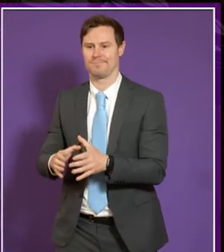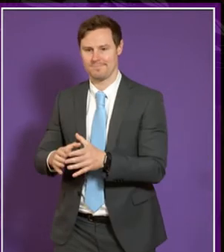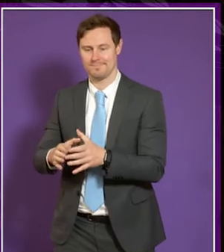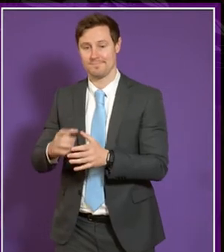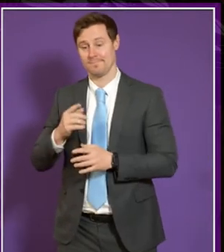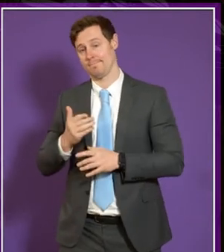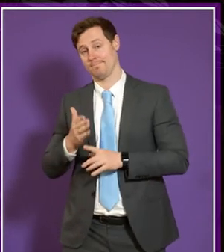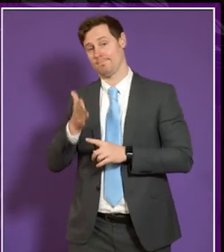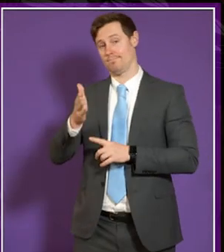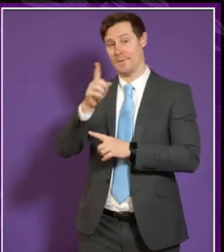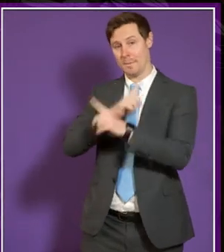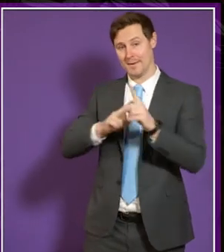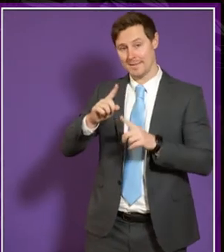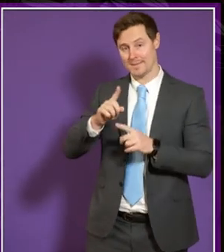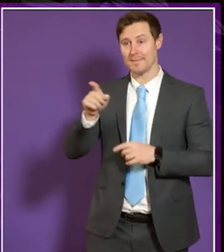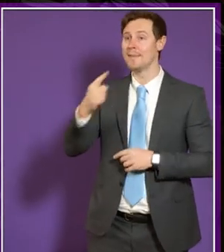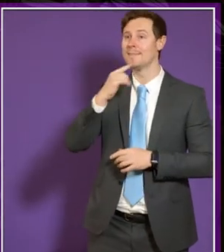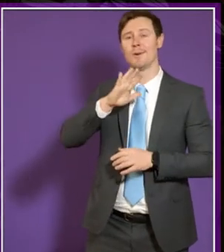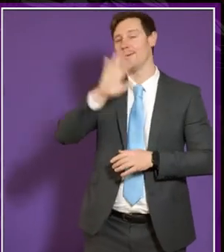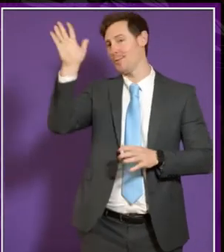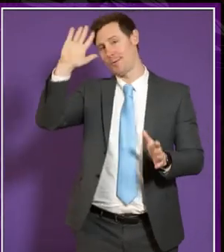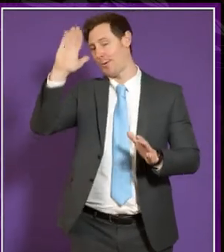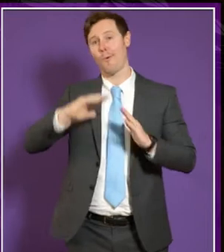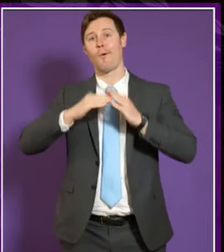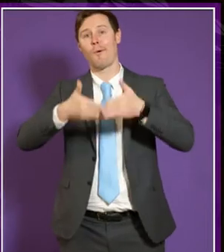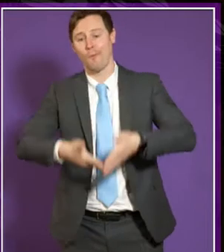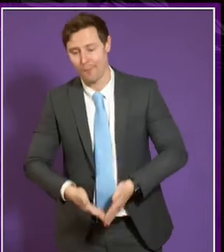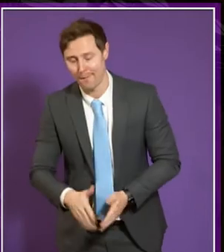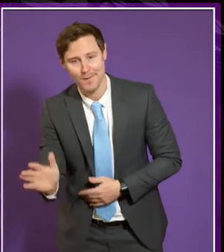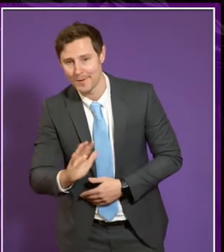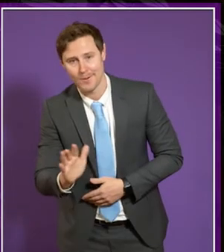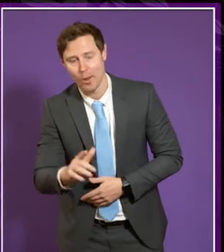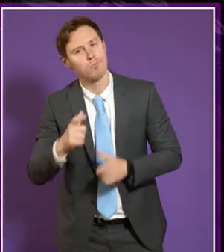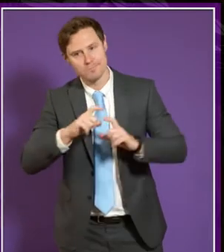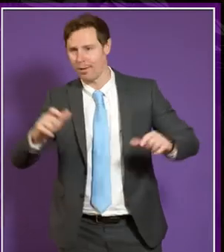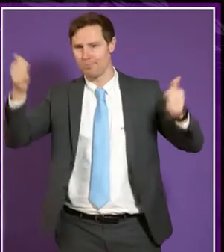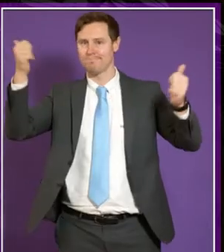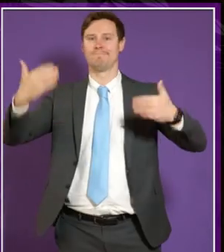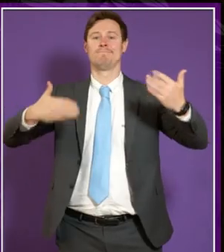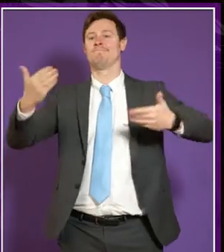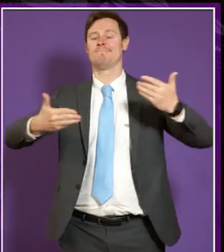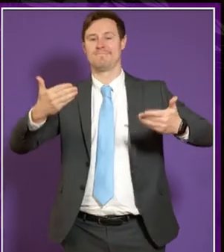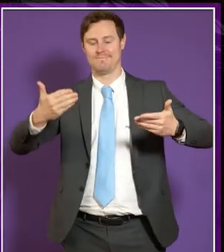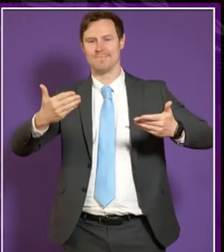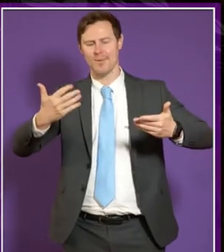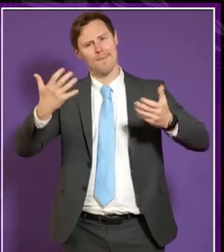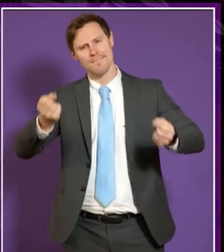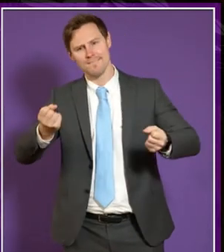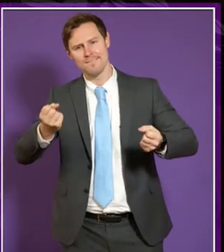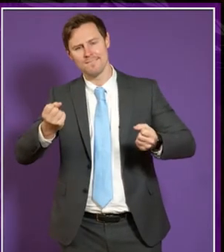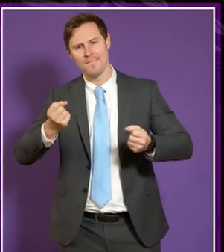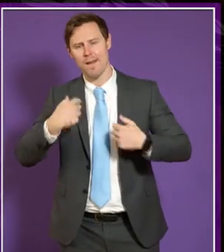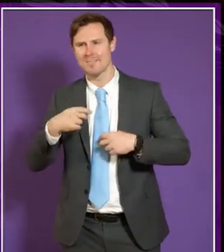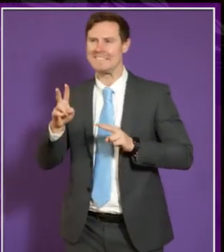was at they had one of the directors and don't worry it's not a sinking ship all still well everything's moving forward and so there's some kind of element of